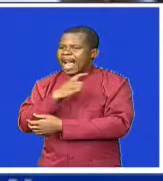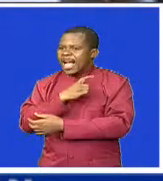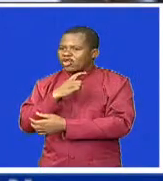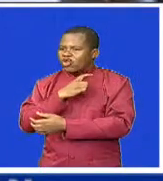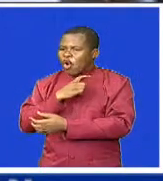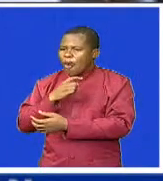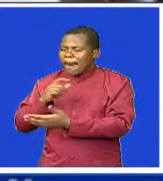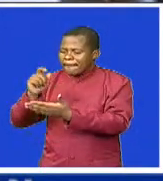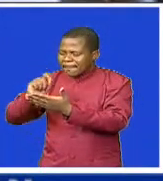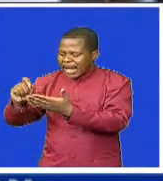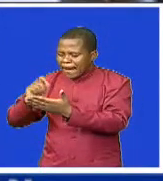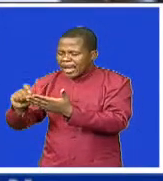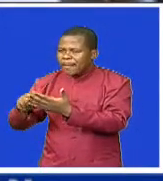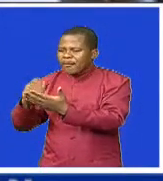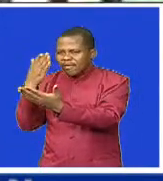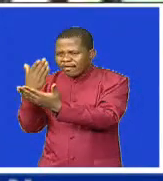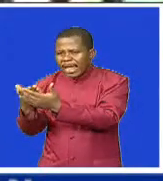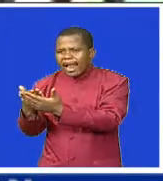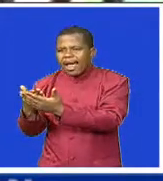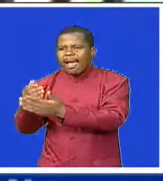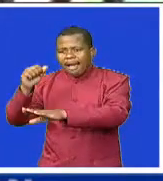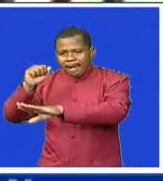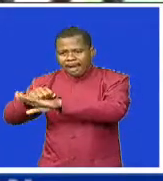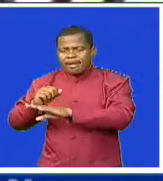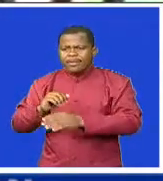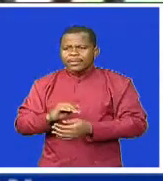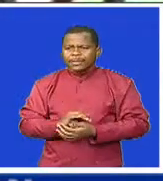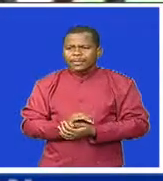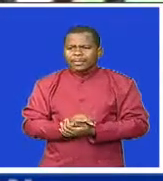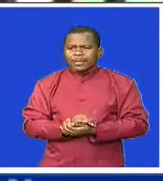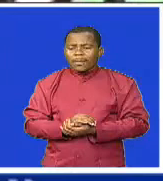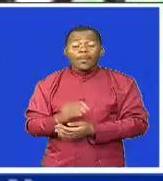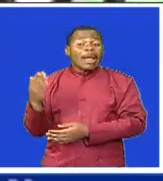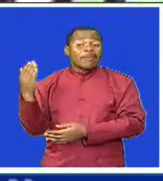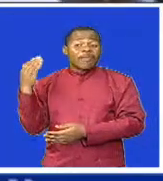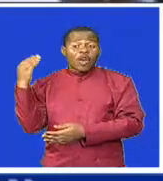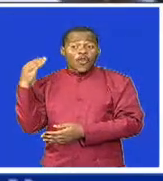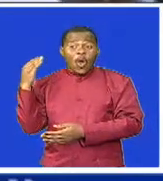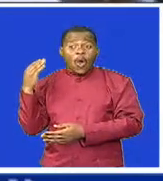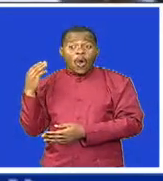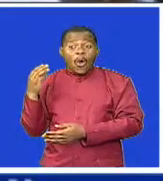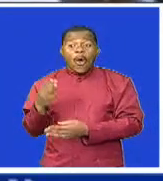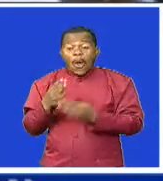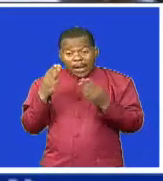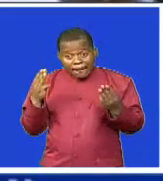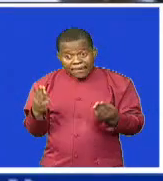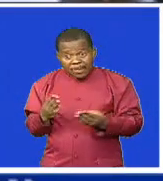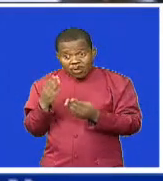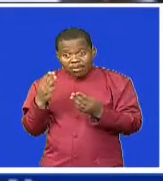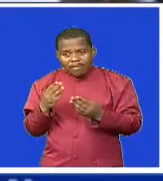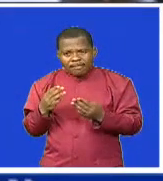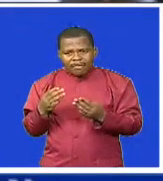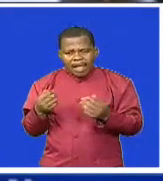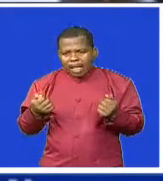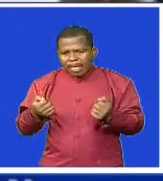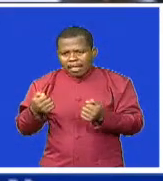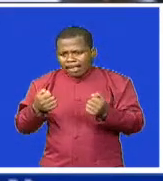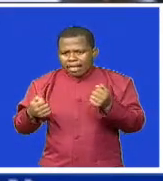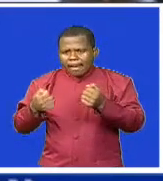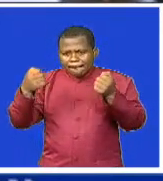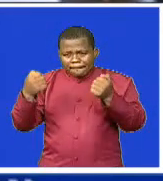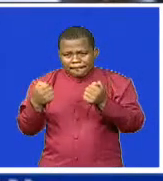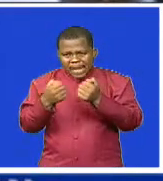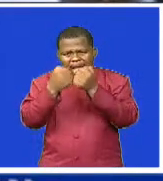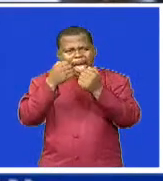come later to then lodge a claim with the fund. But now we are saying as soon as the accident happens, our